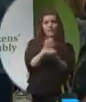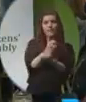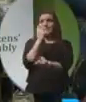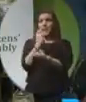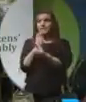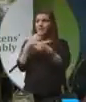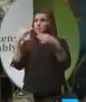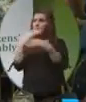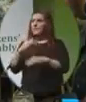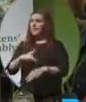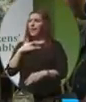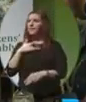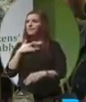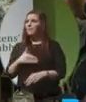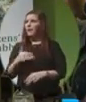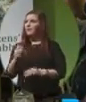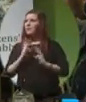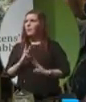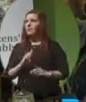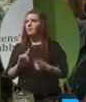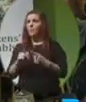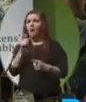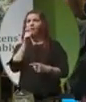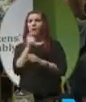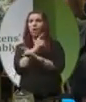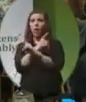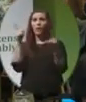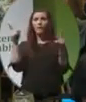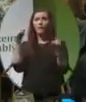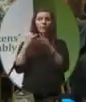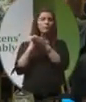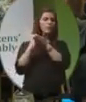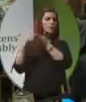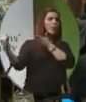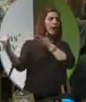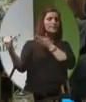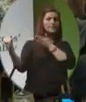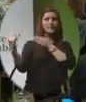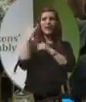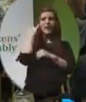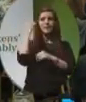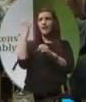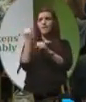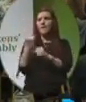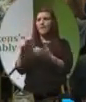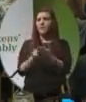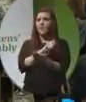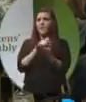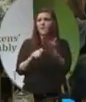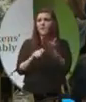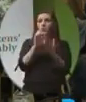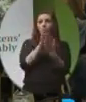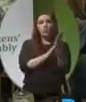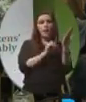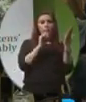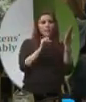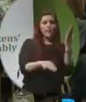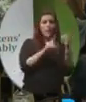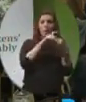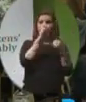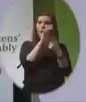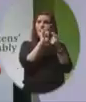call on you, the members of the Citizens' Assembly, to reject the notion of holding a referendum to repeal or dismantle the Eighth Amendment.